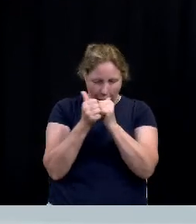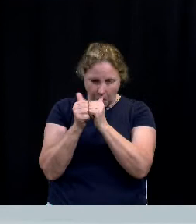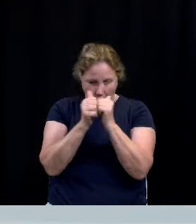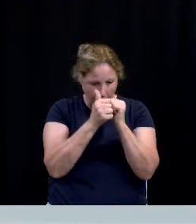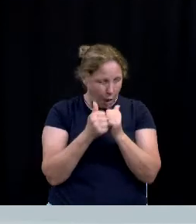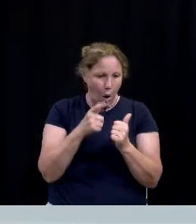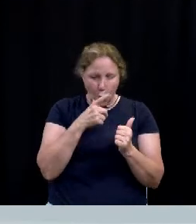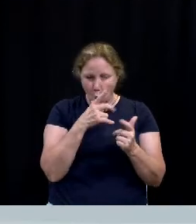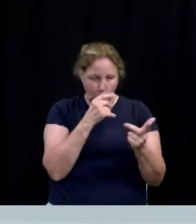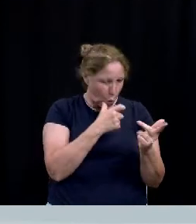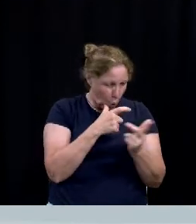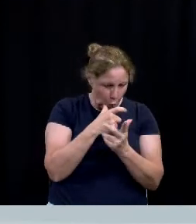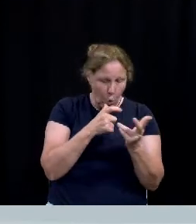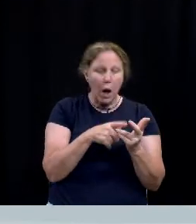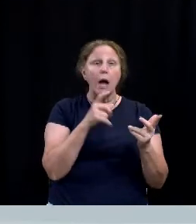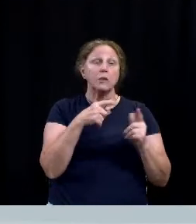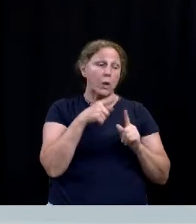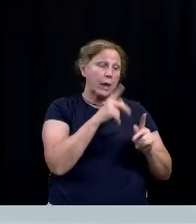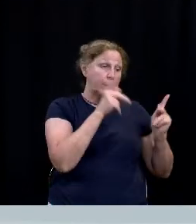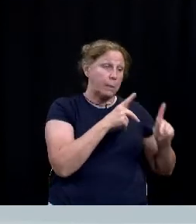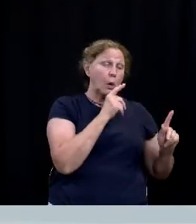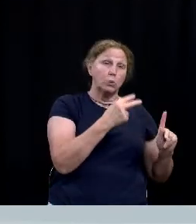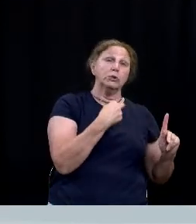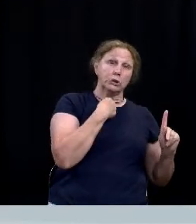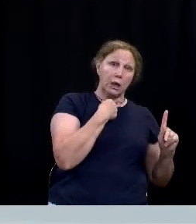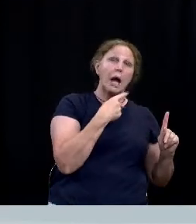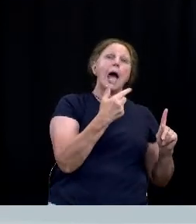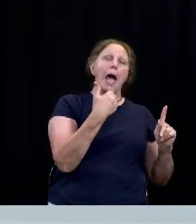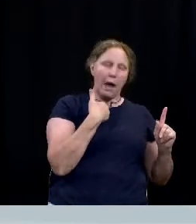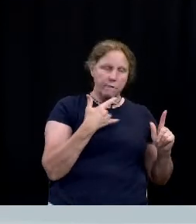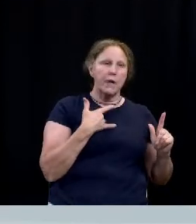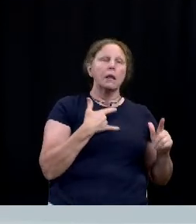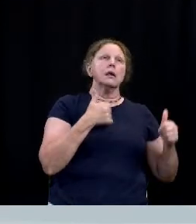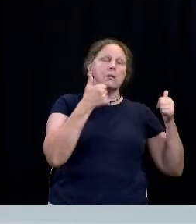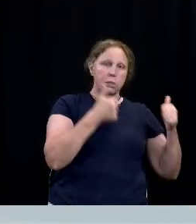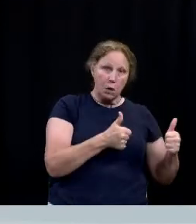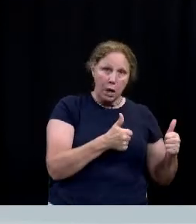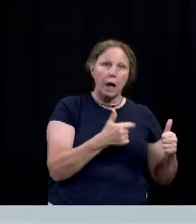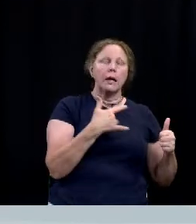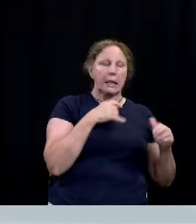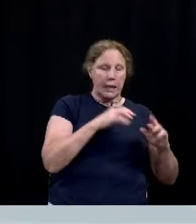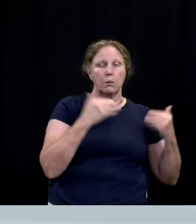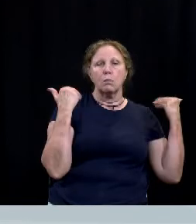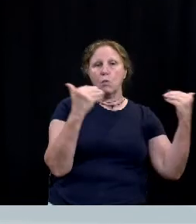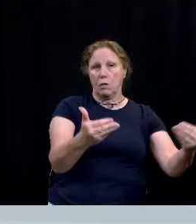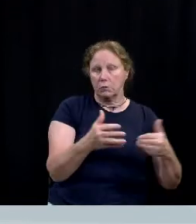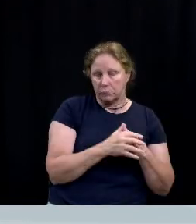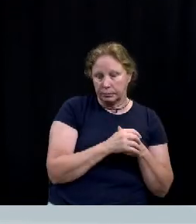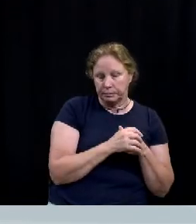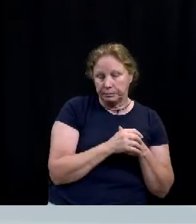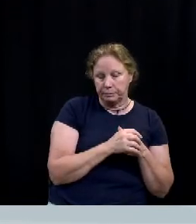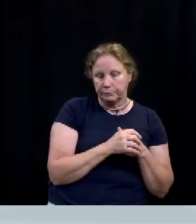bring justice for the victims and to bring closure for the families left behind and that concludes my